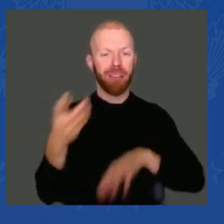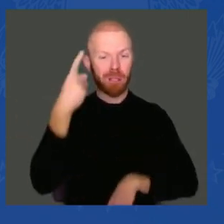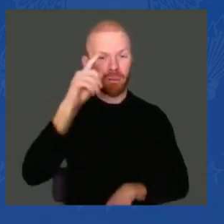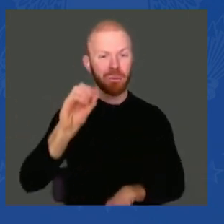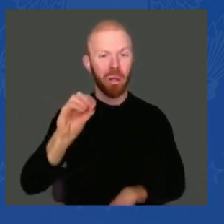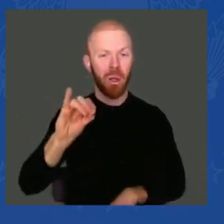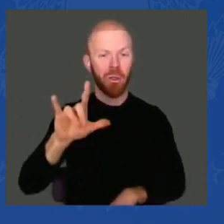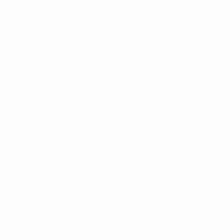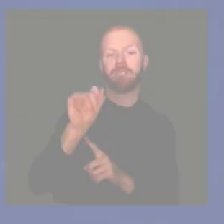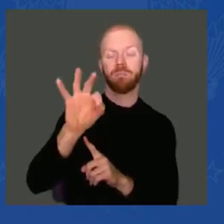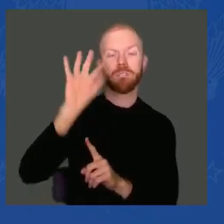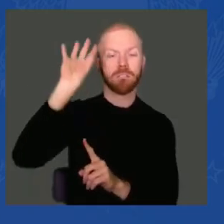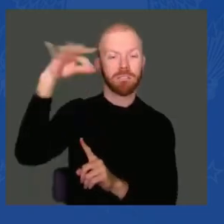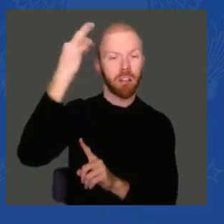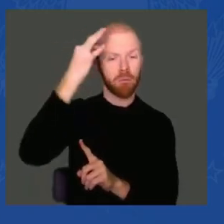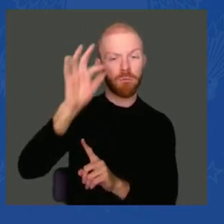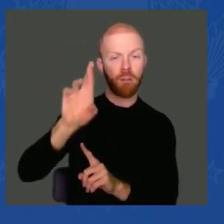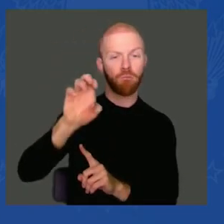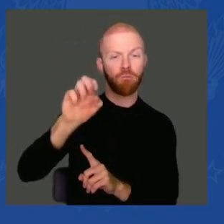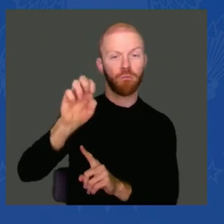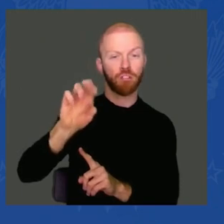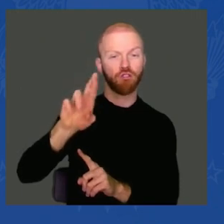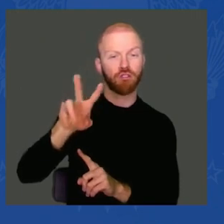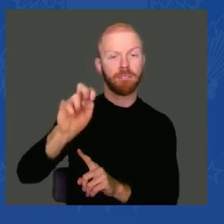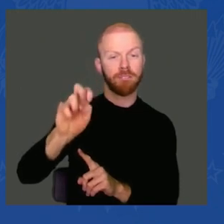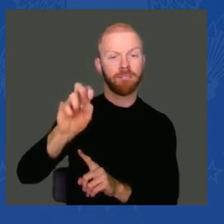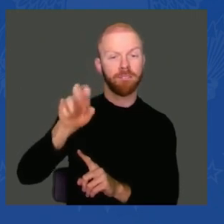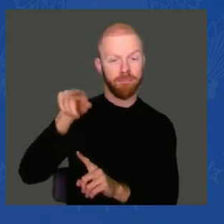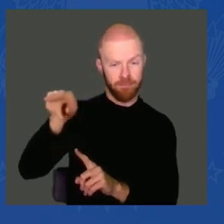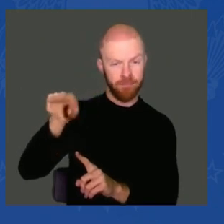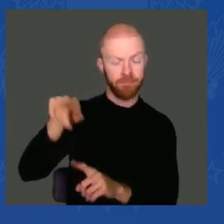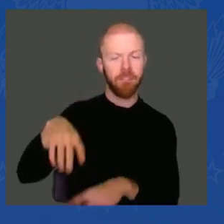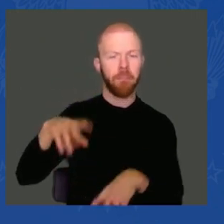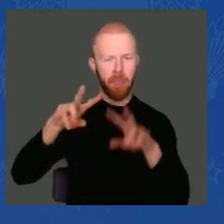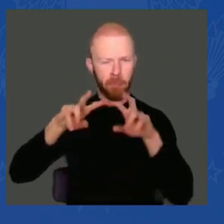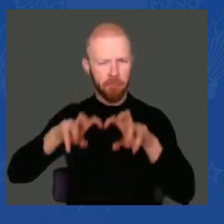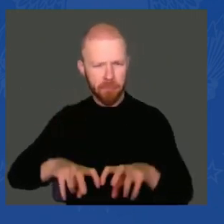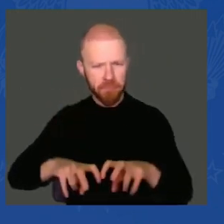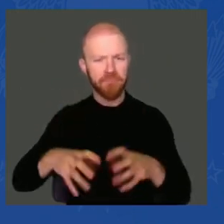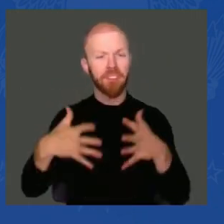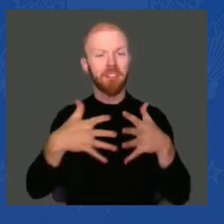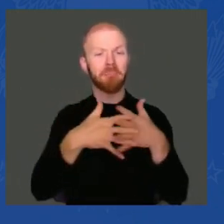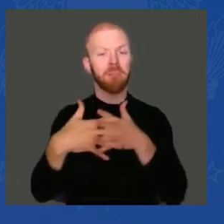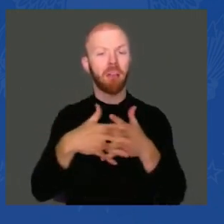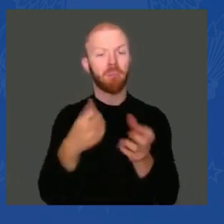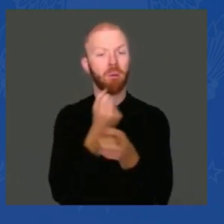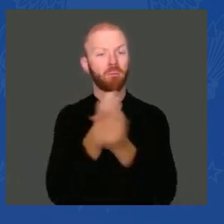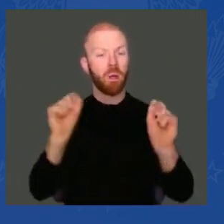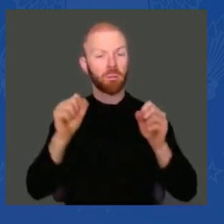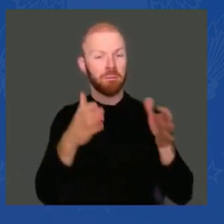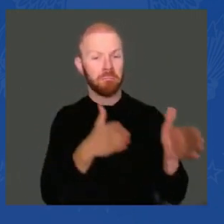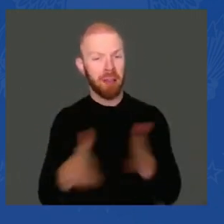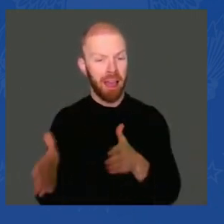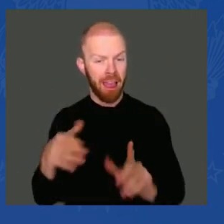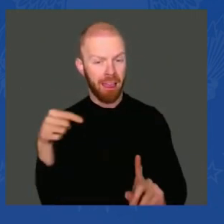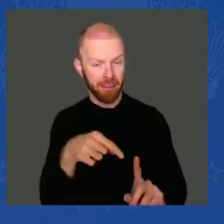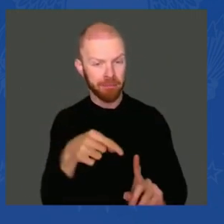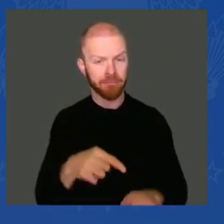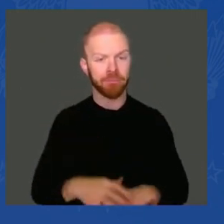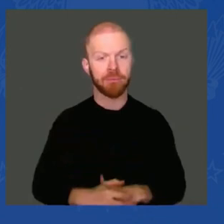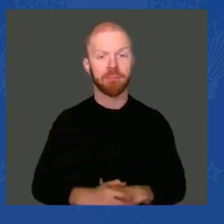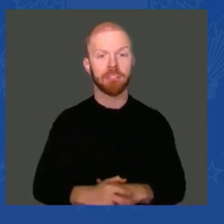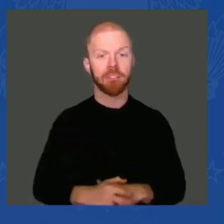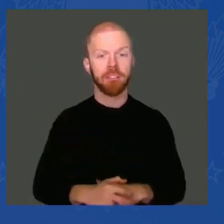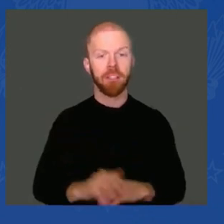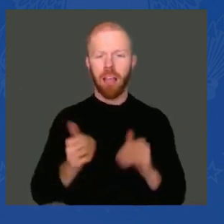Give me a break. The rescue plan contributed to 0.3 percent of